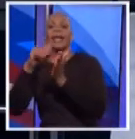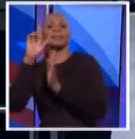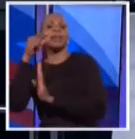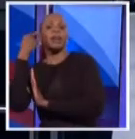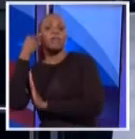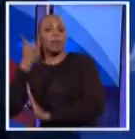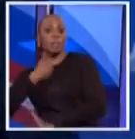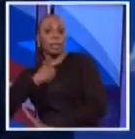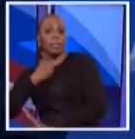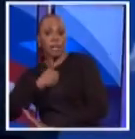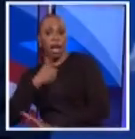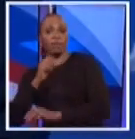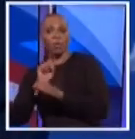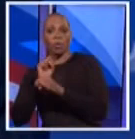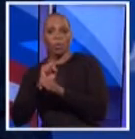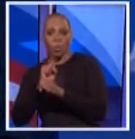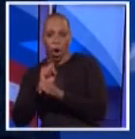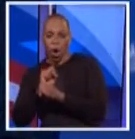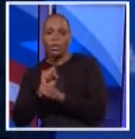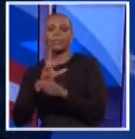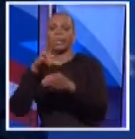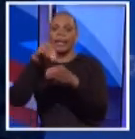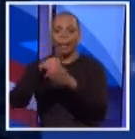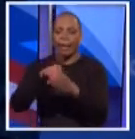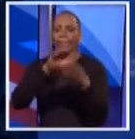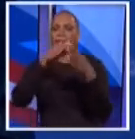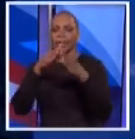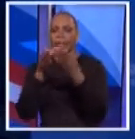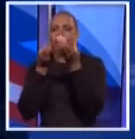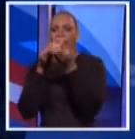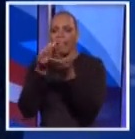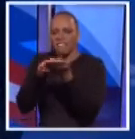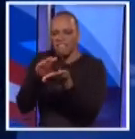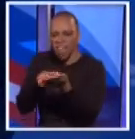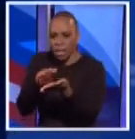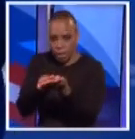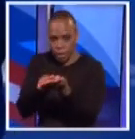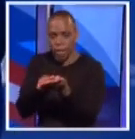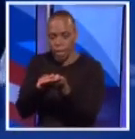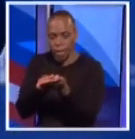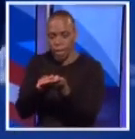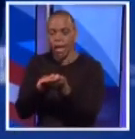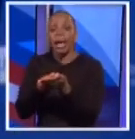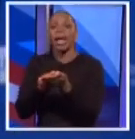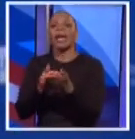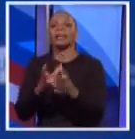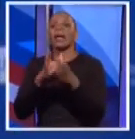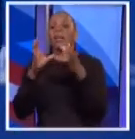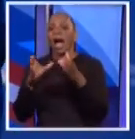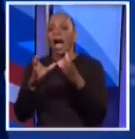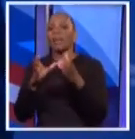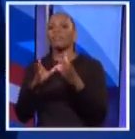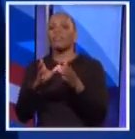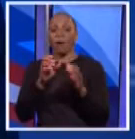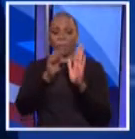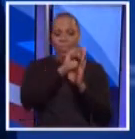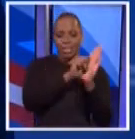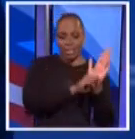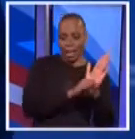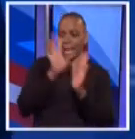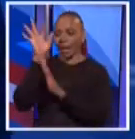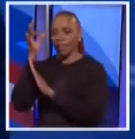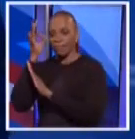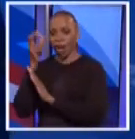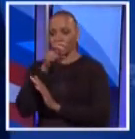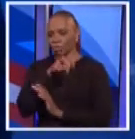worked integrally with the city, funding the city. A significant portion of the city's budget is transfer payments from both the state government and the federal government.